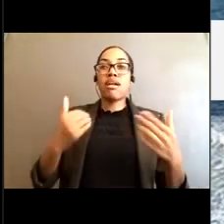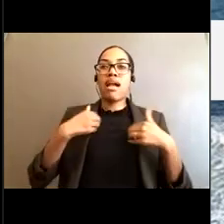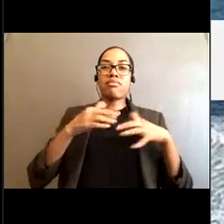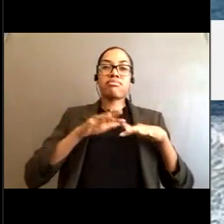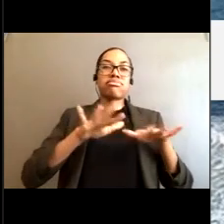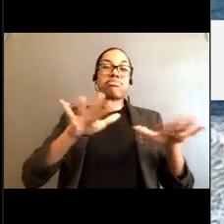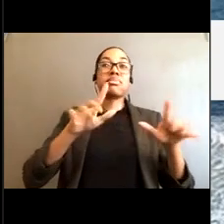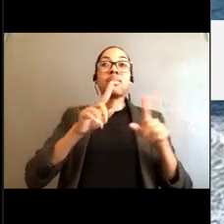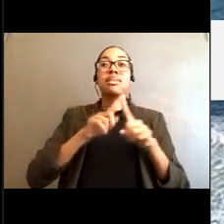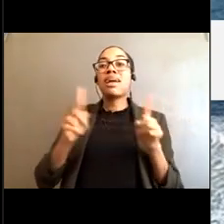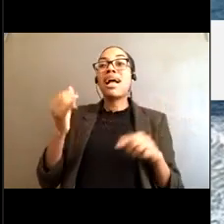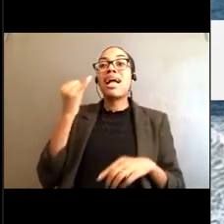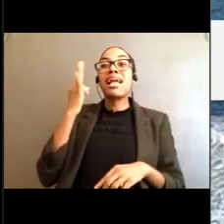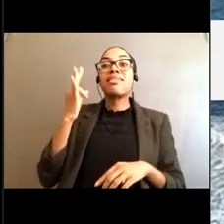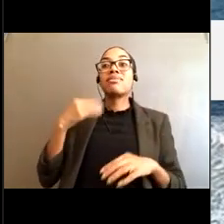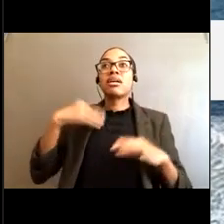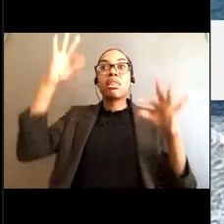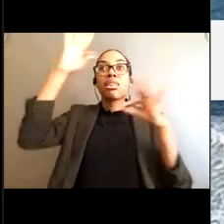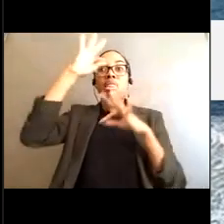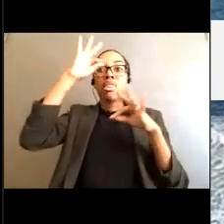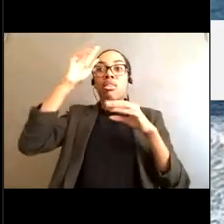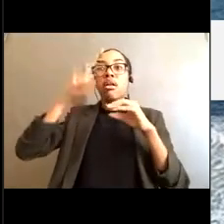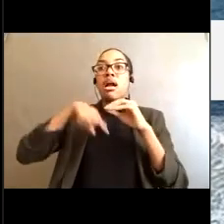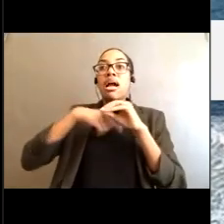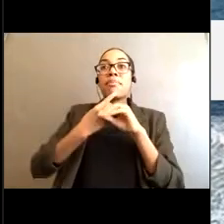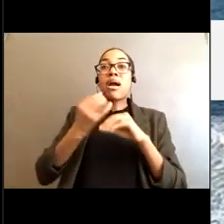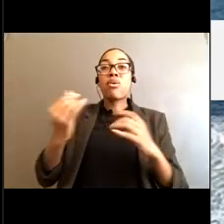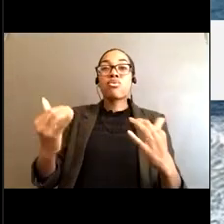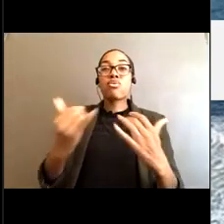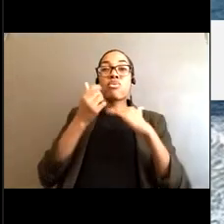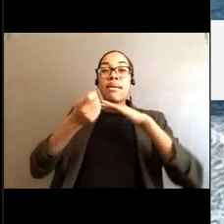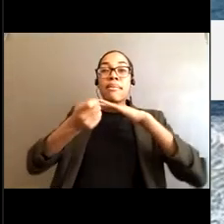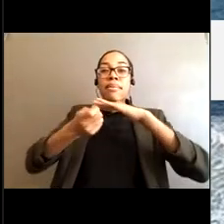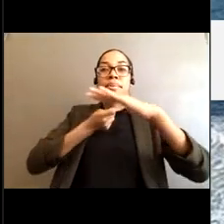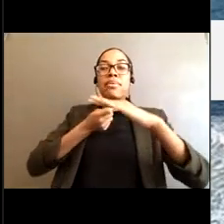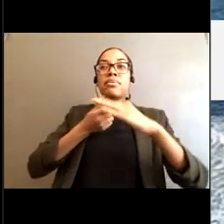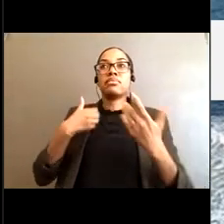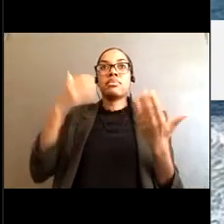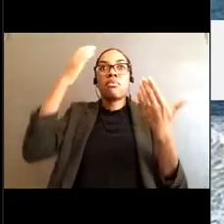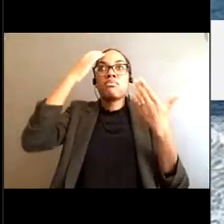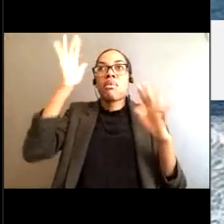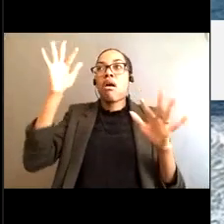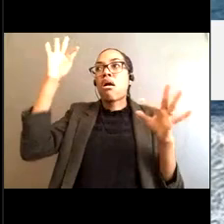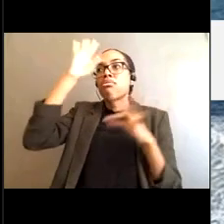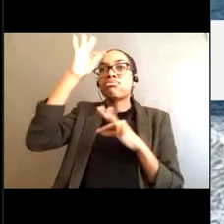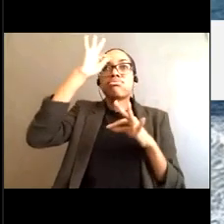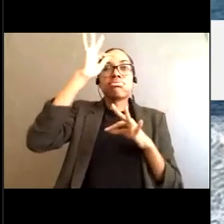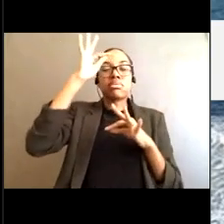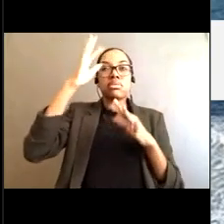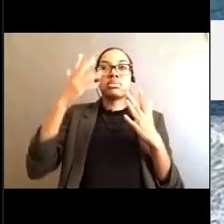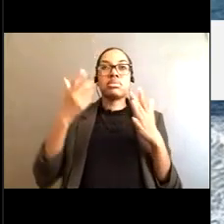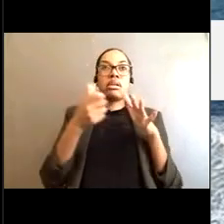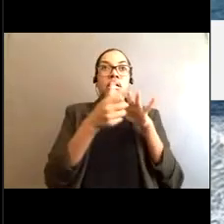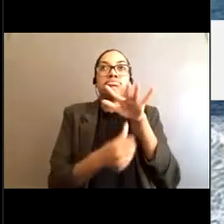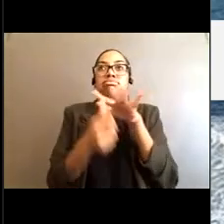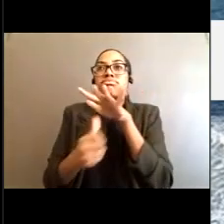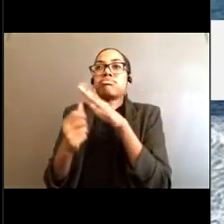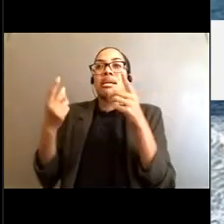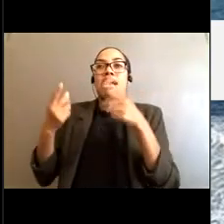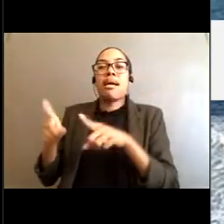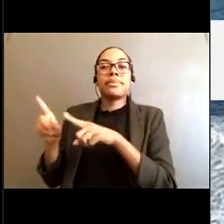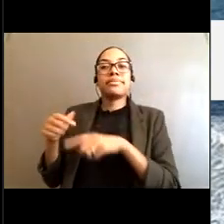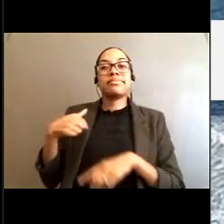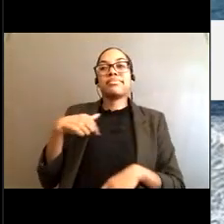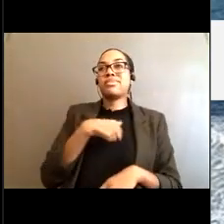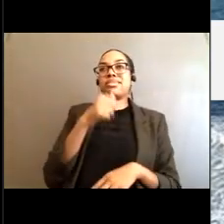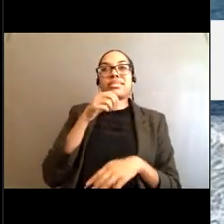public and have strengths through our partnerships and getting the information out to everybody, then we're not doing our job. So,